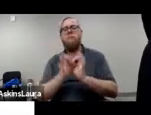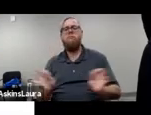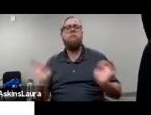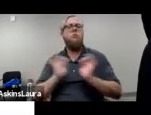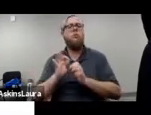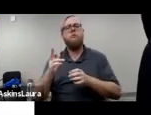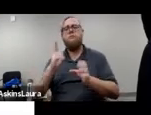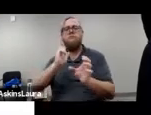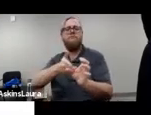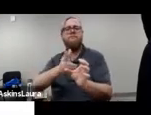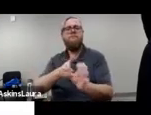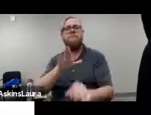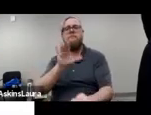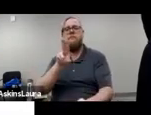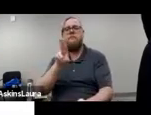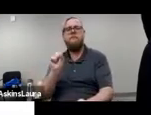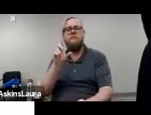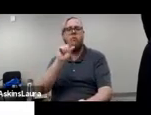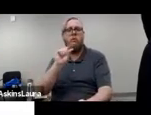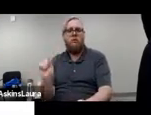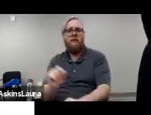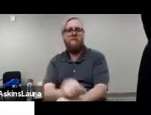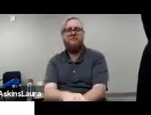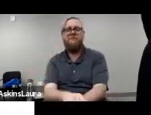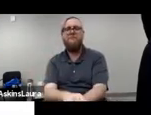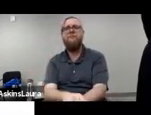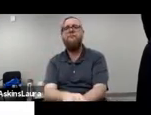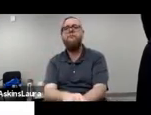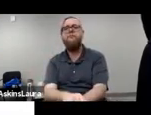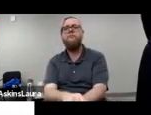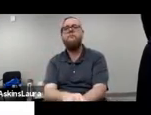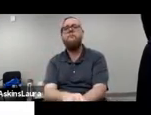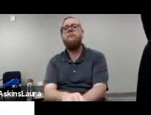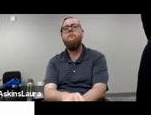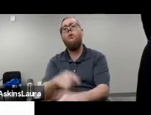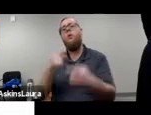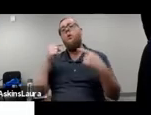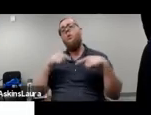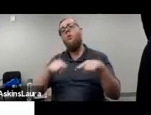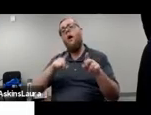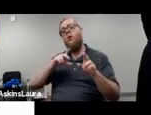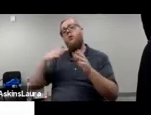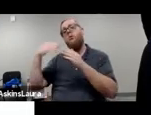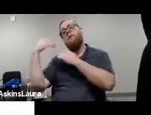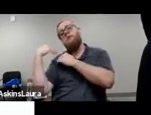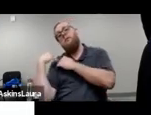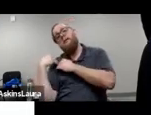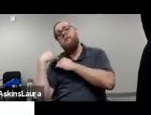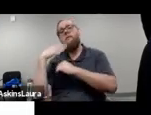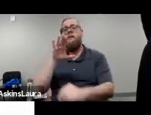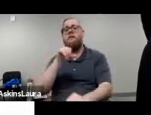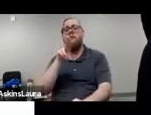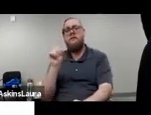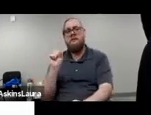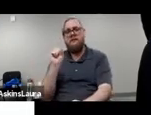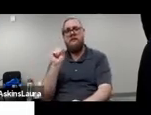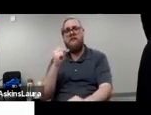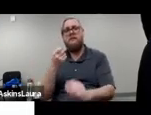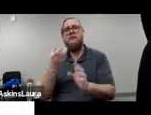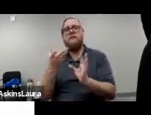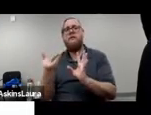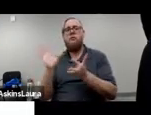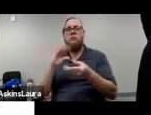responding to Census 2020. So while the responsibility of the census enumeration